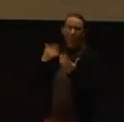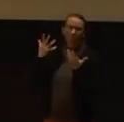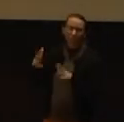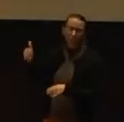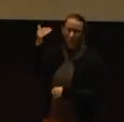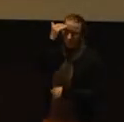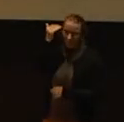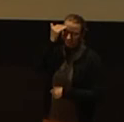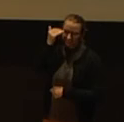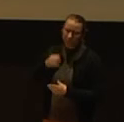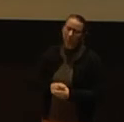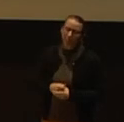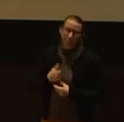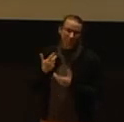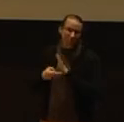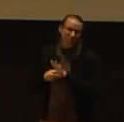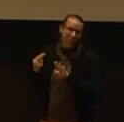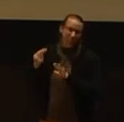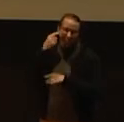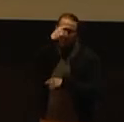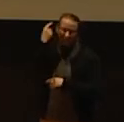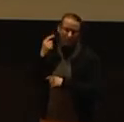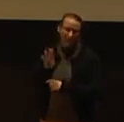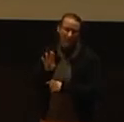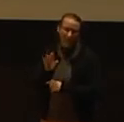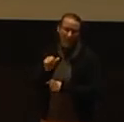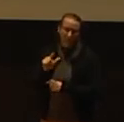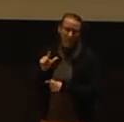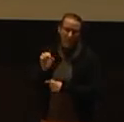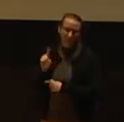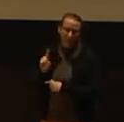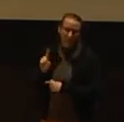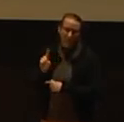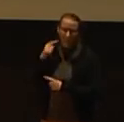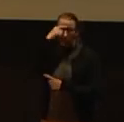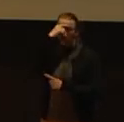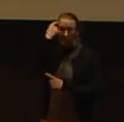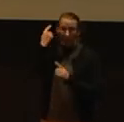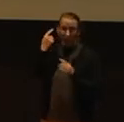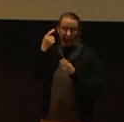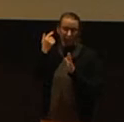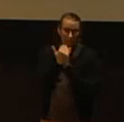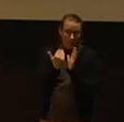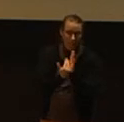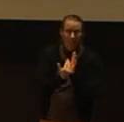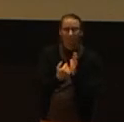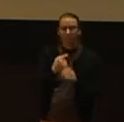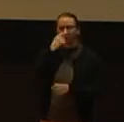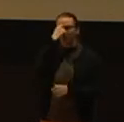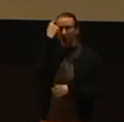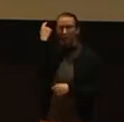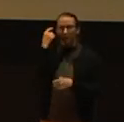knew what this was. I had been blackballed, blackballed, blacklisted, black silenced.